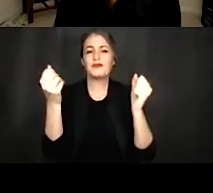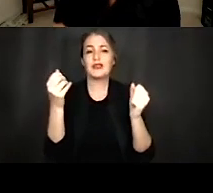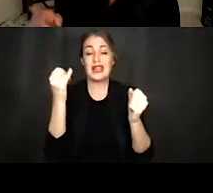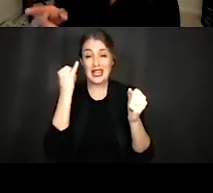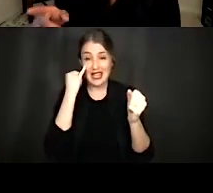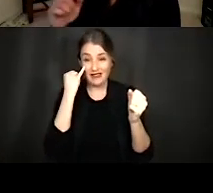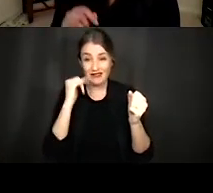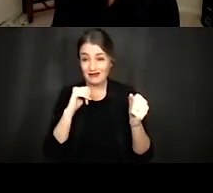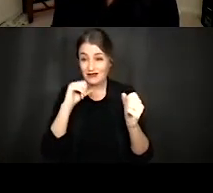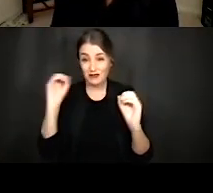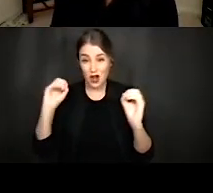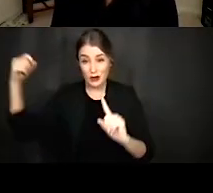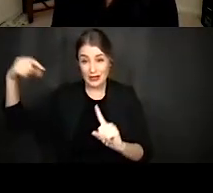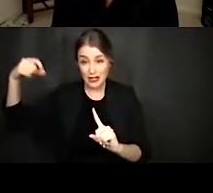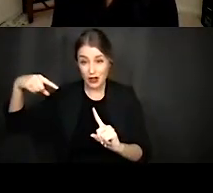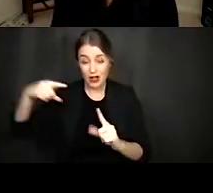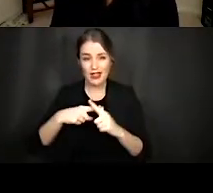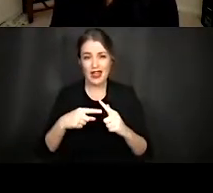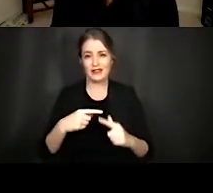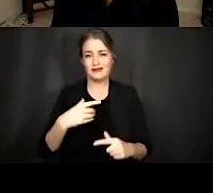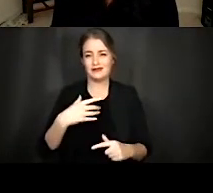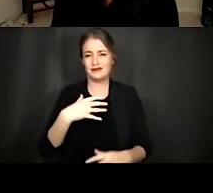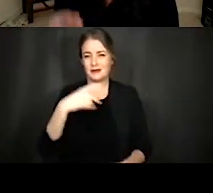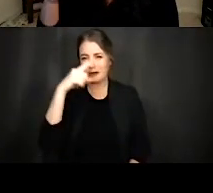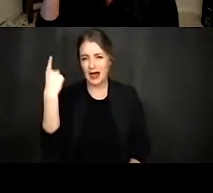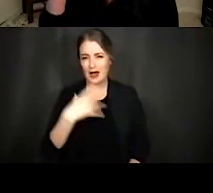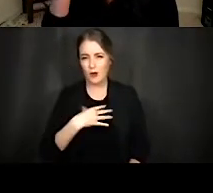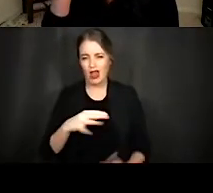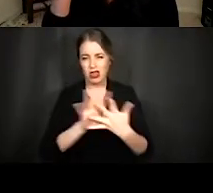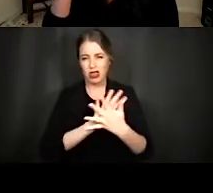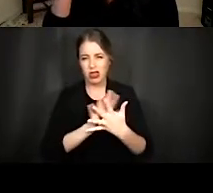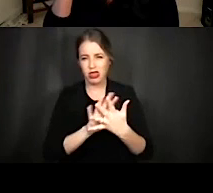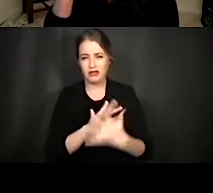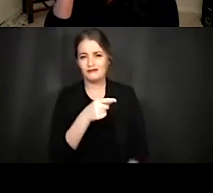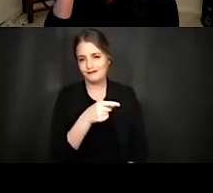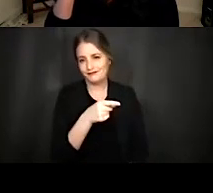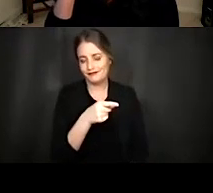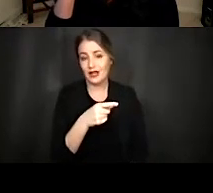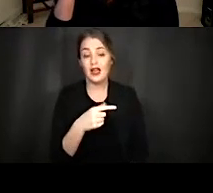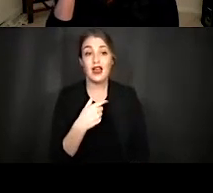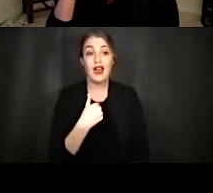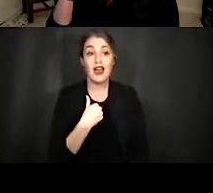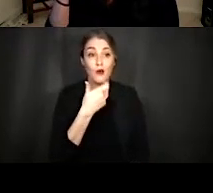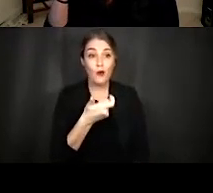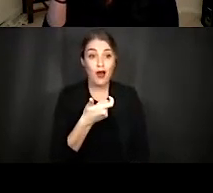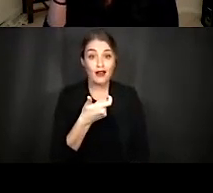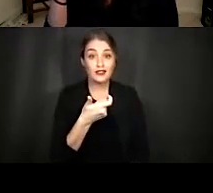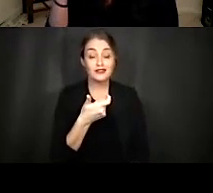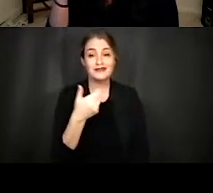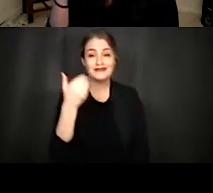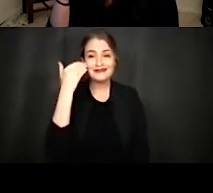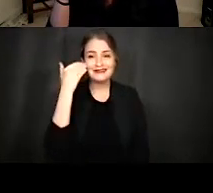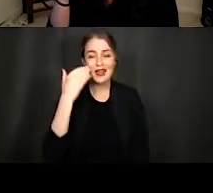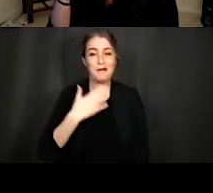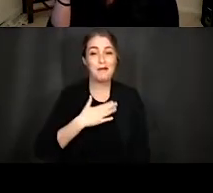noise, as illustrated in this GIF. Indeed, when I watch this GIF, in my head, all I can